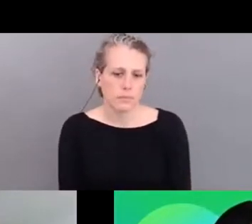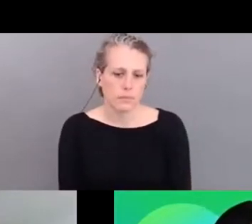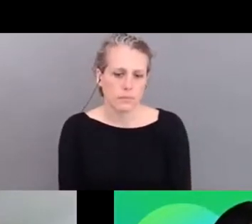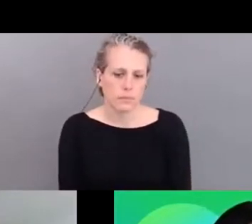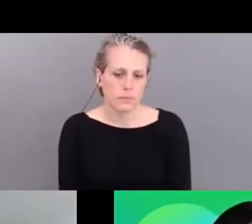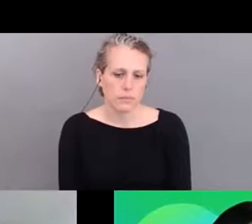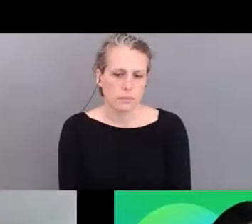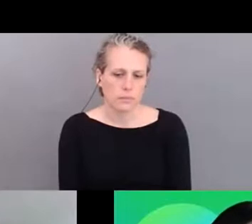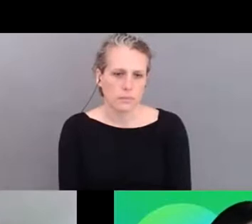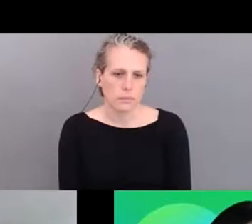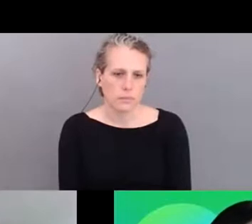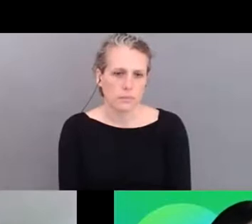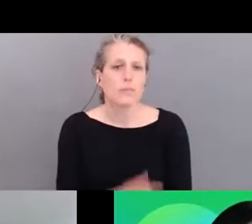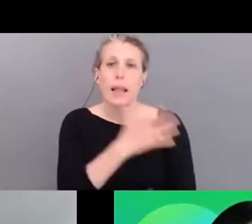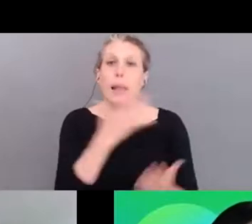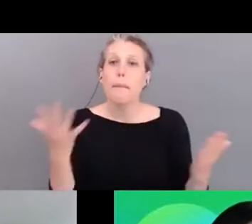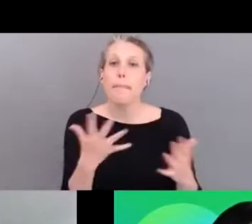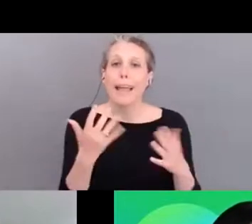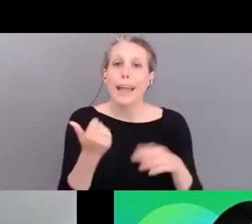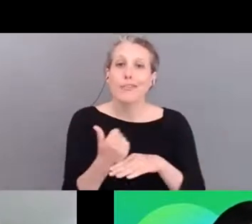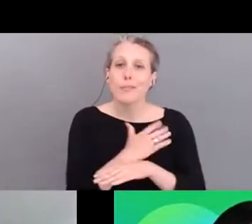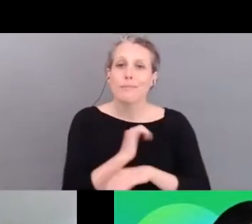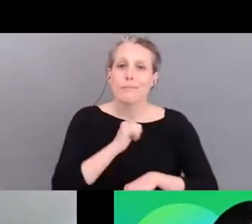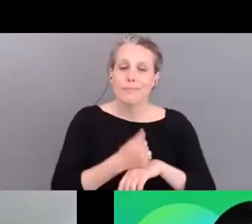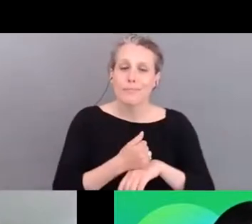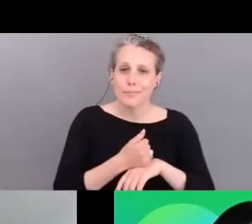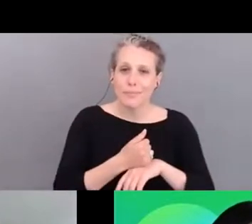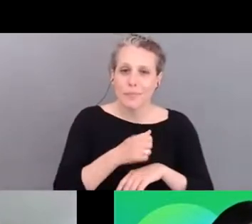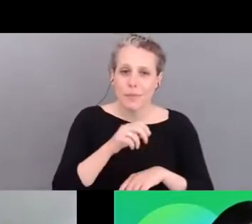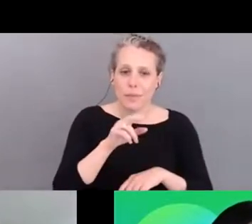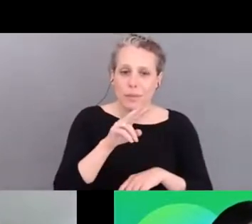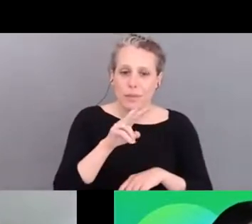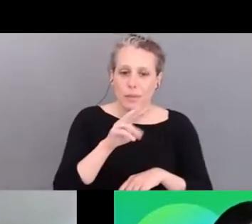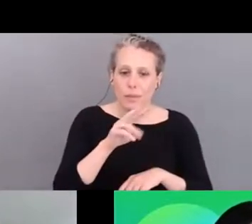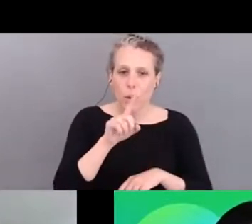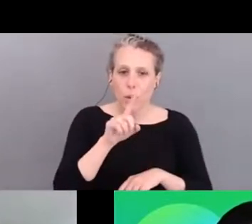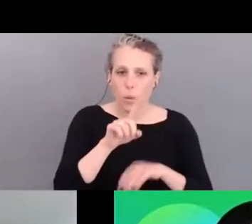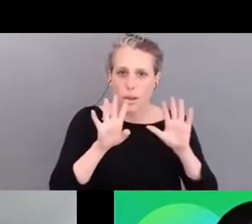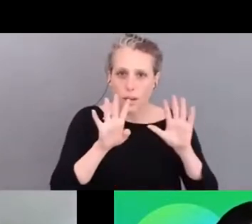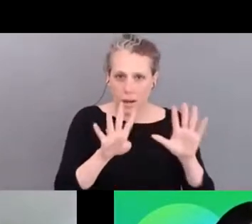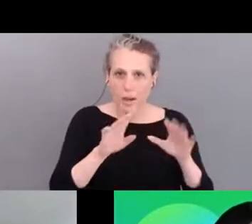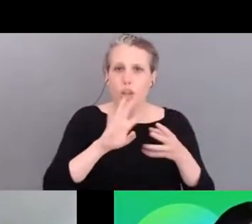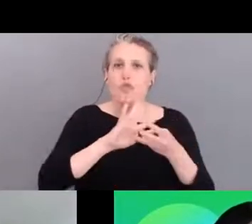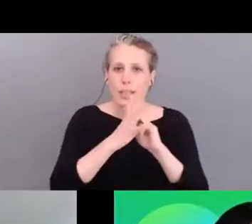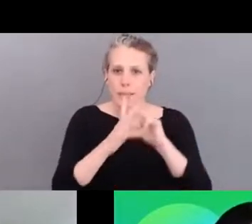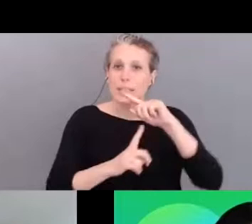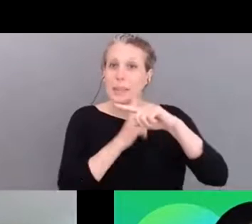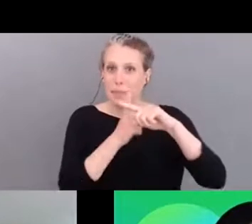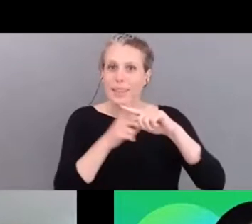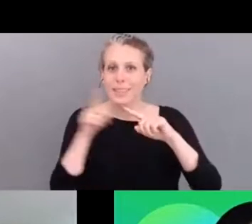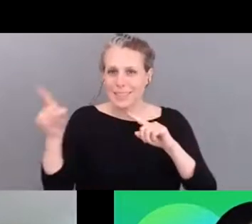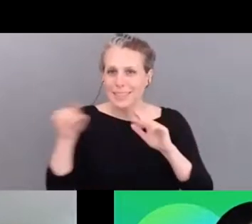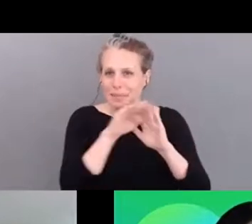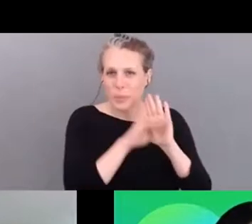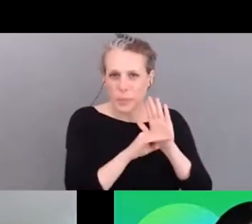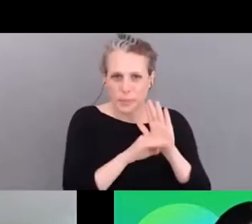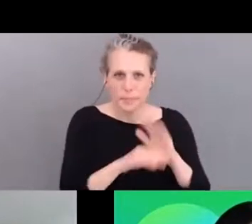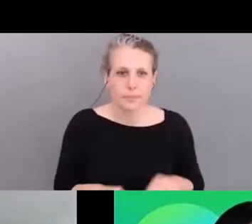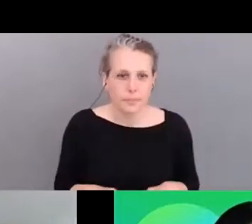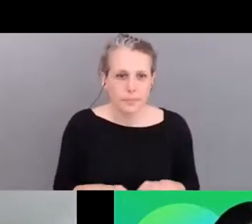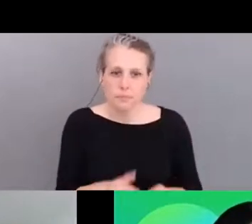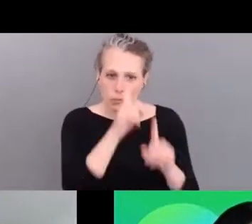established in uh 2019 uh it's an erasmus plus sport uh initiative and uh actually aimed to increase volunteering